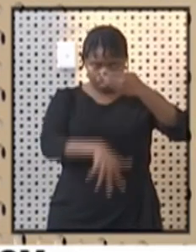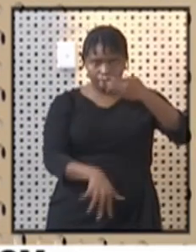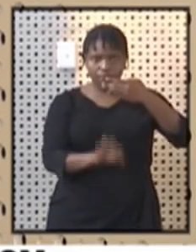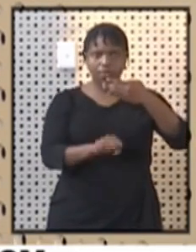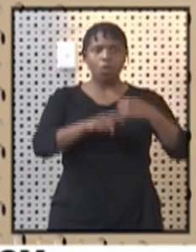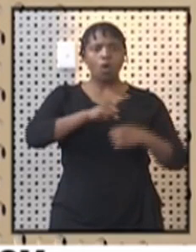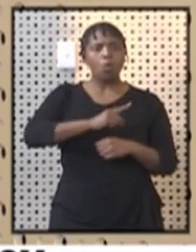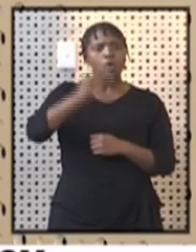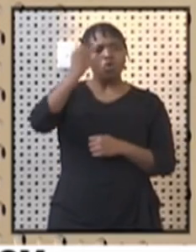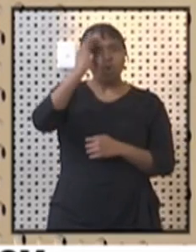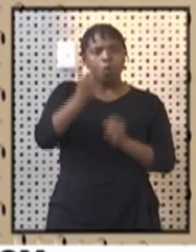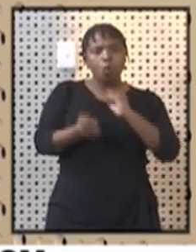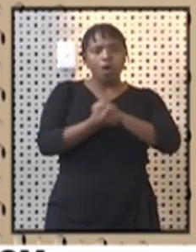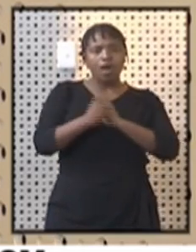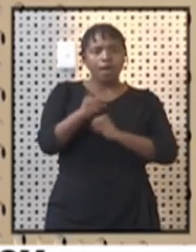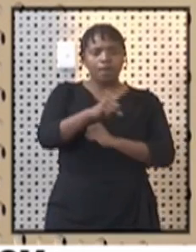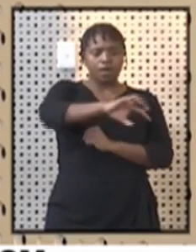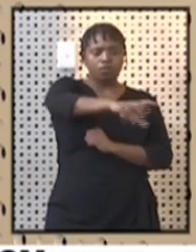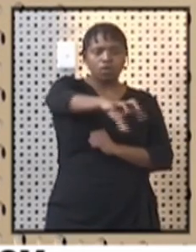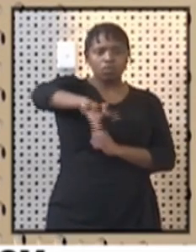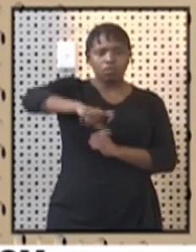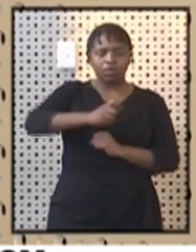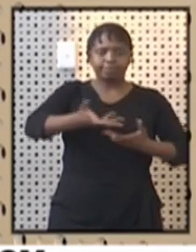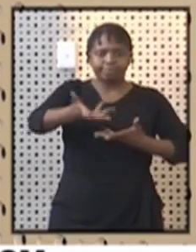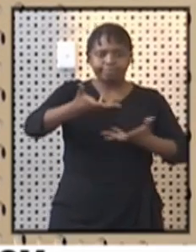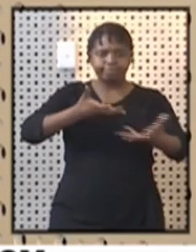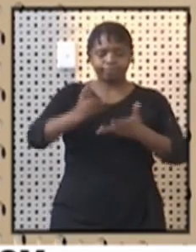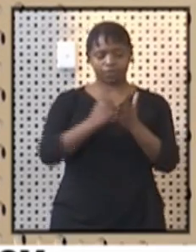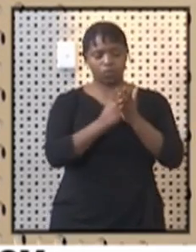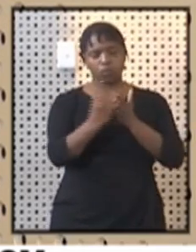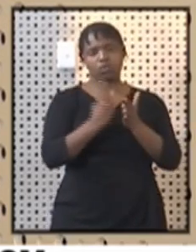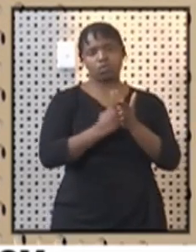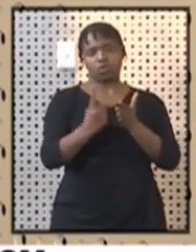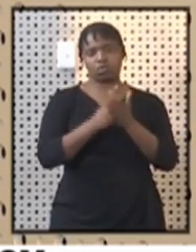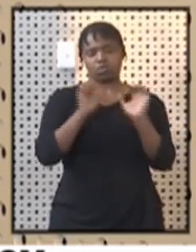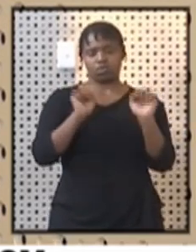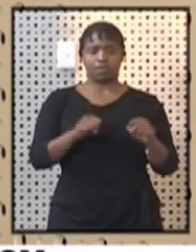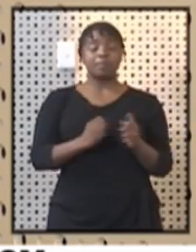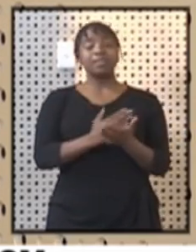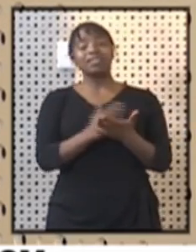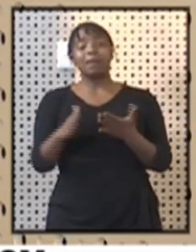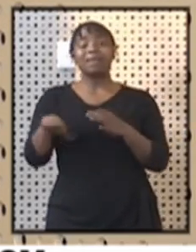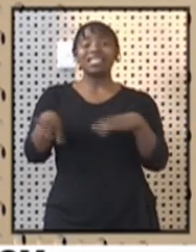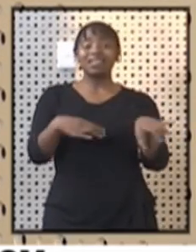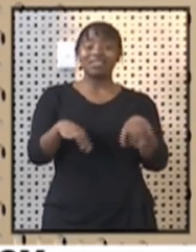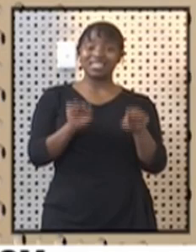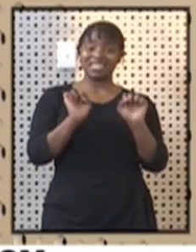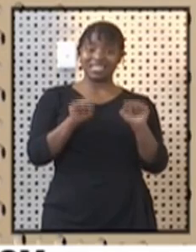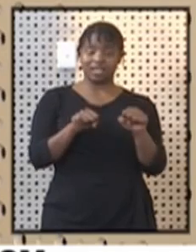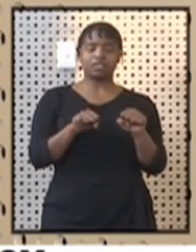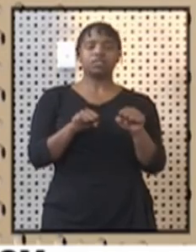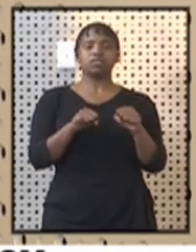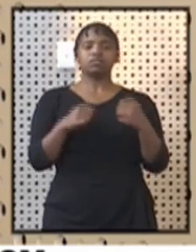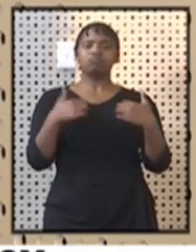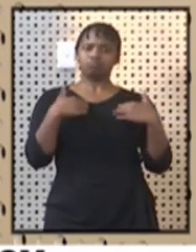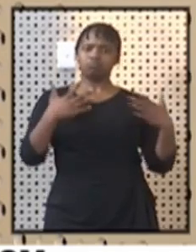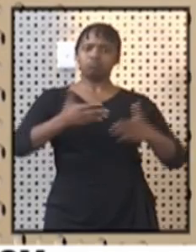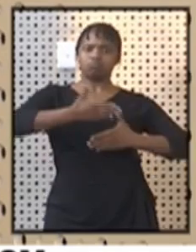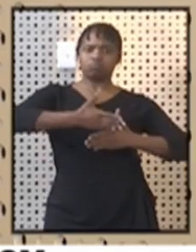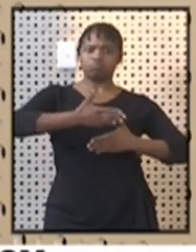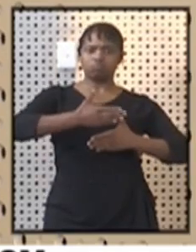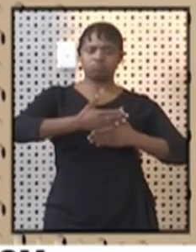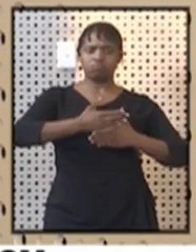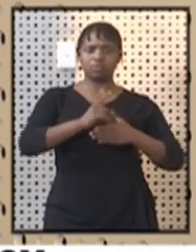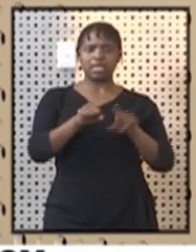the sector and having engagements with the sector. While other activities continue from officials and including